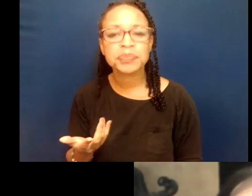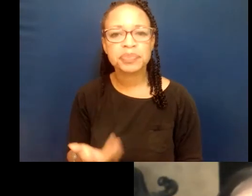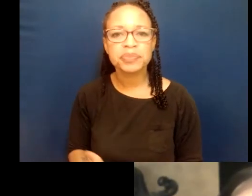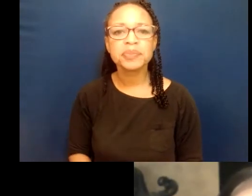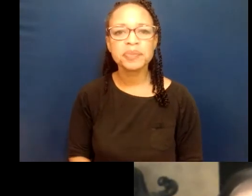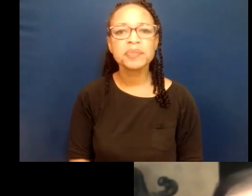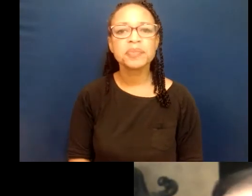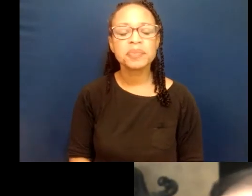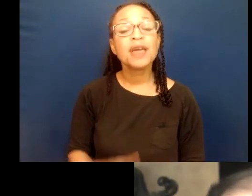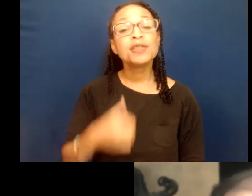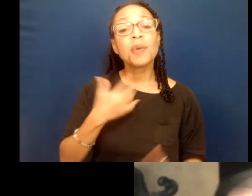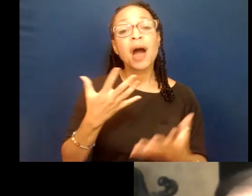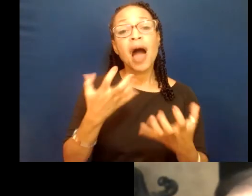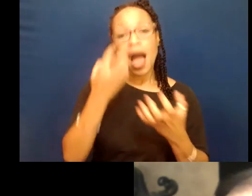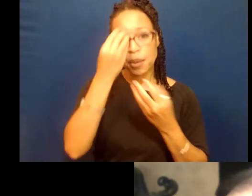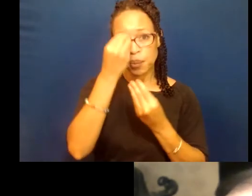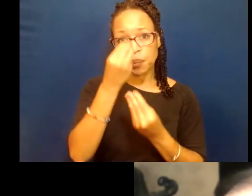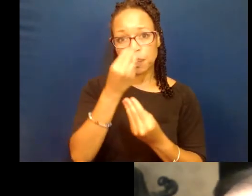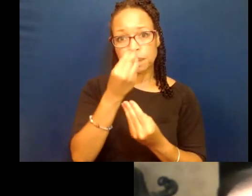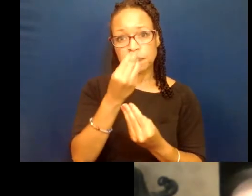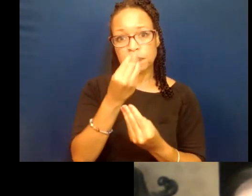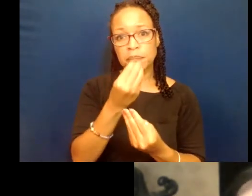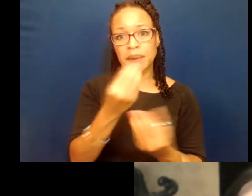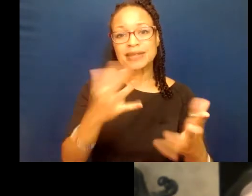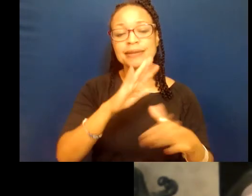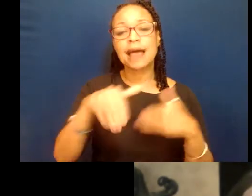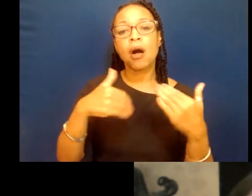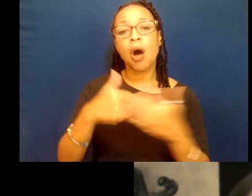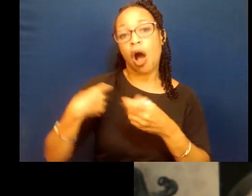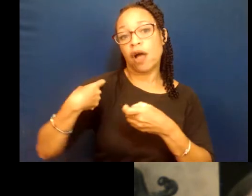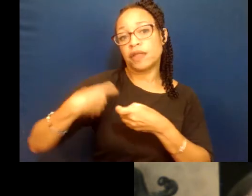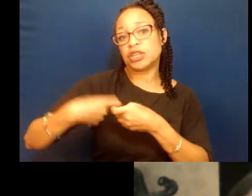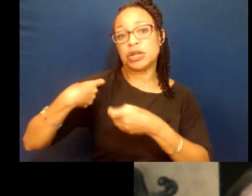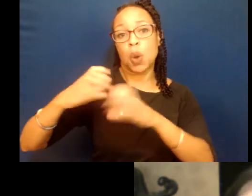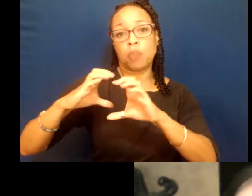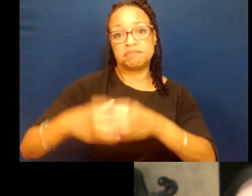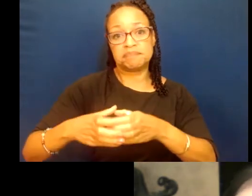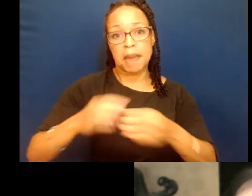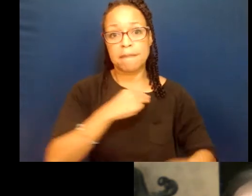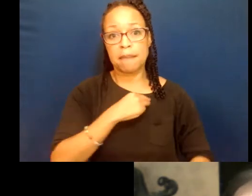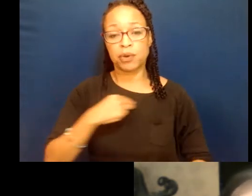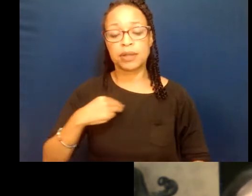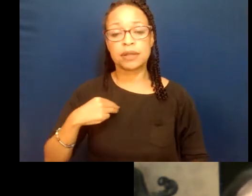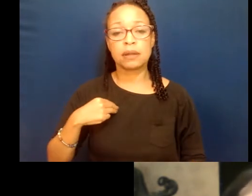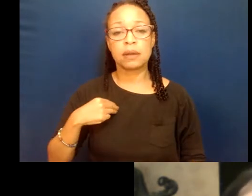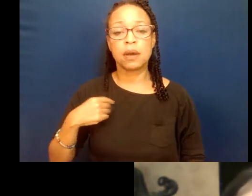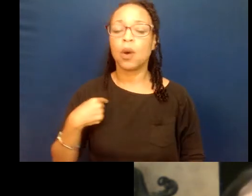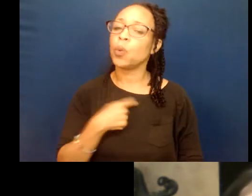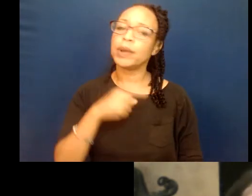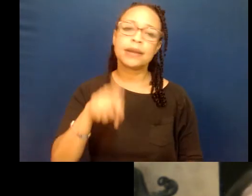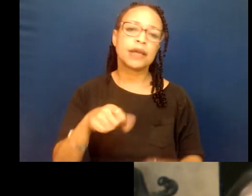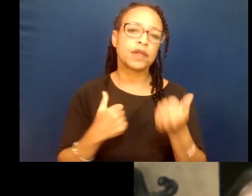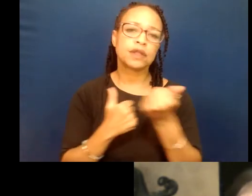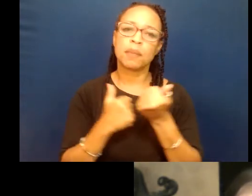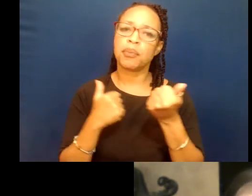I want to tell all the Chicano Latino Caucus members that we need to support